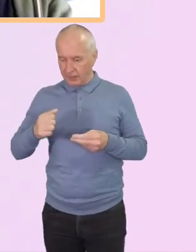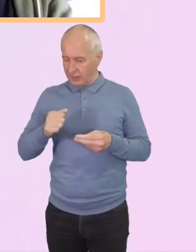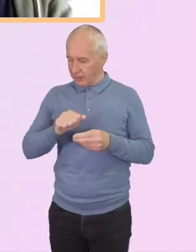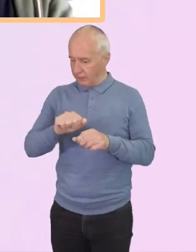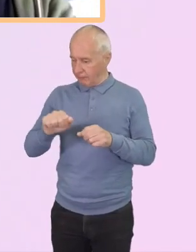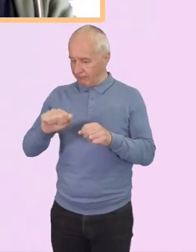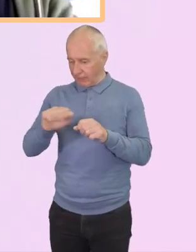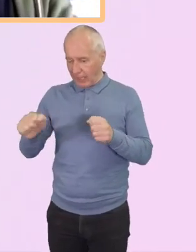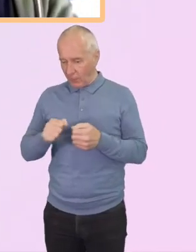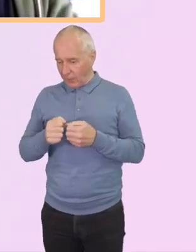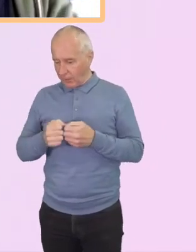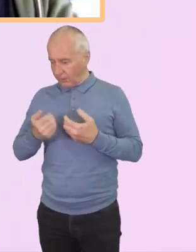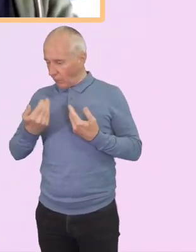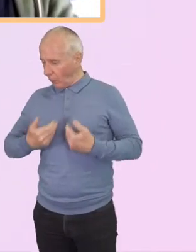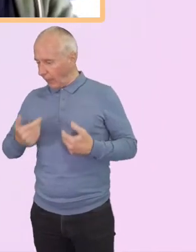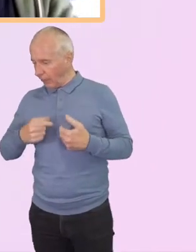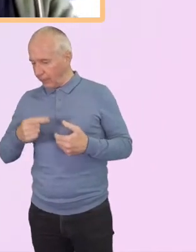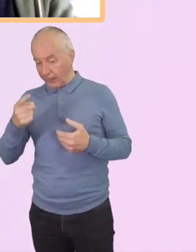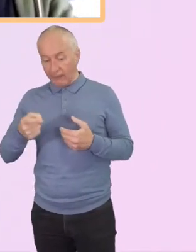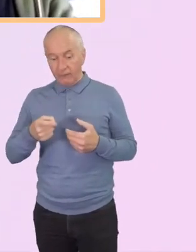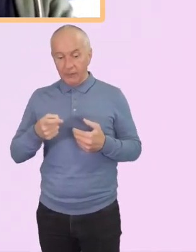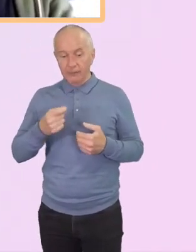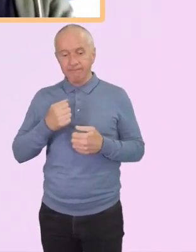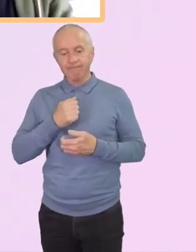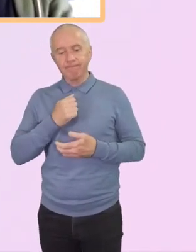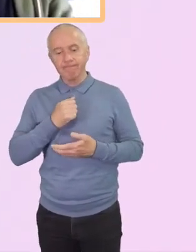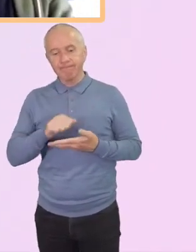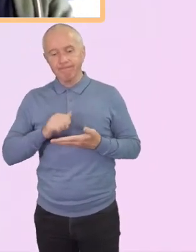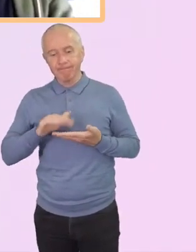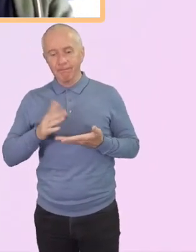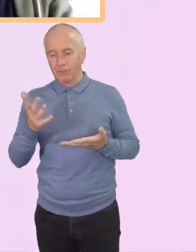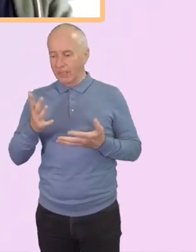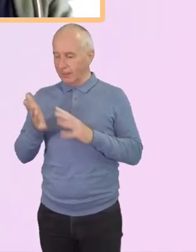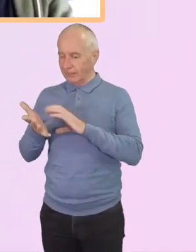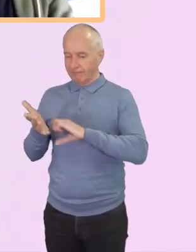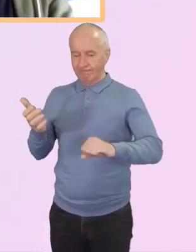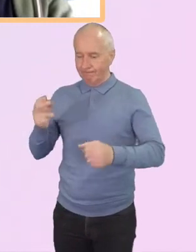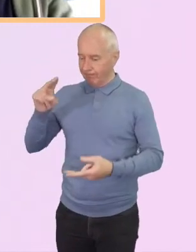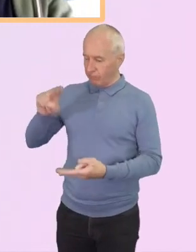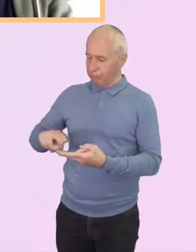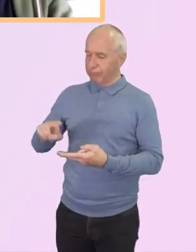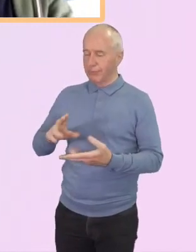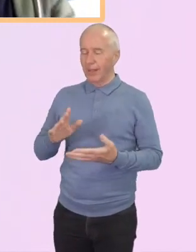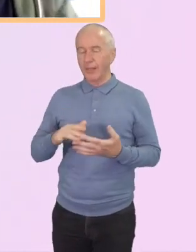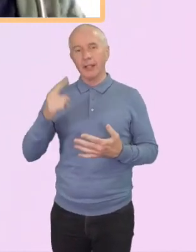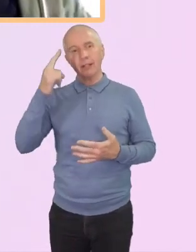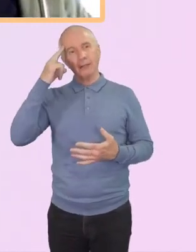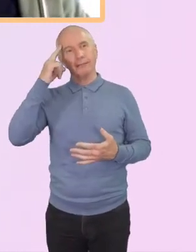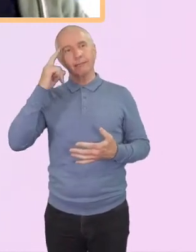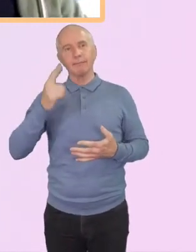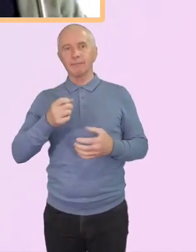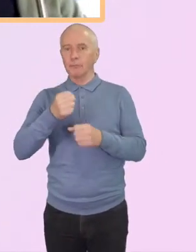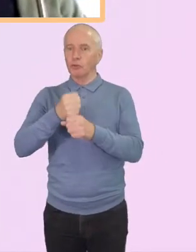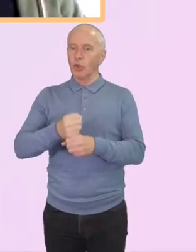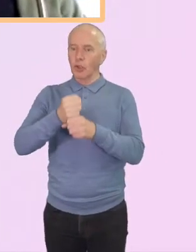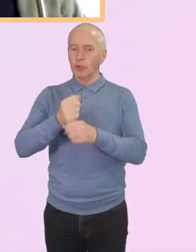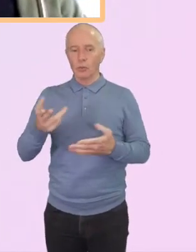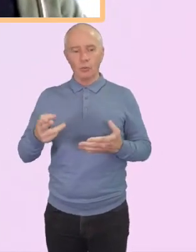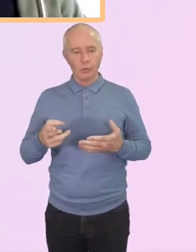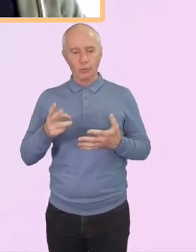Or it will... I think at the back of the mind, whether this be national reparations or church reparations, is